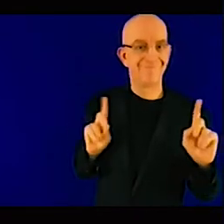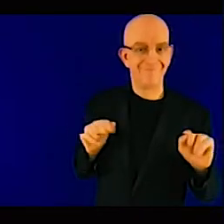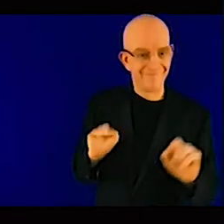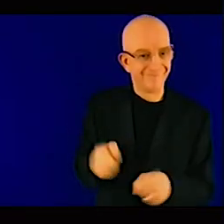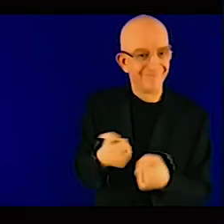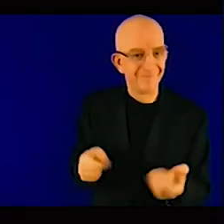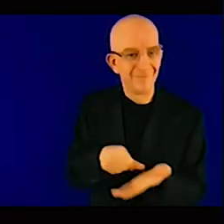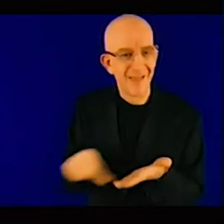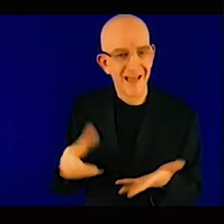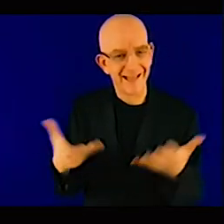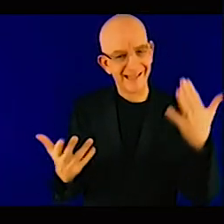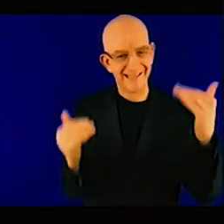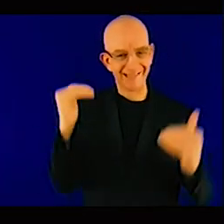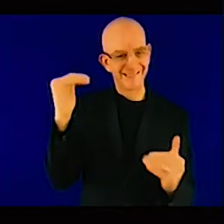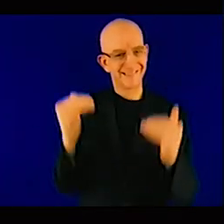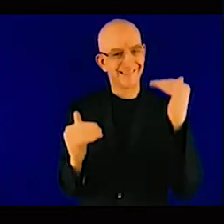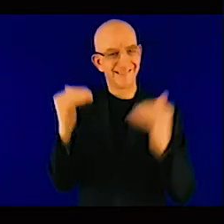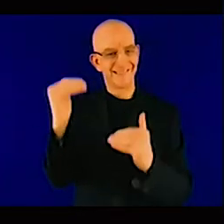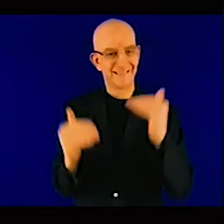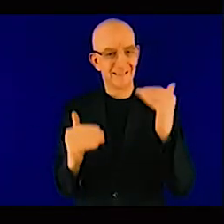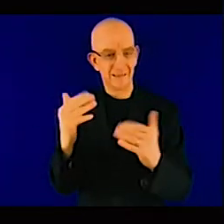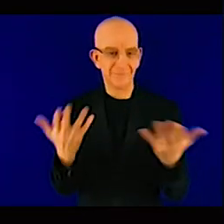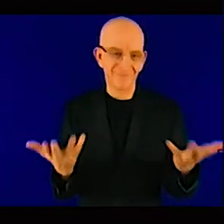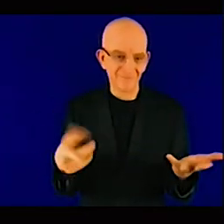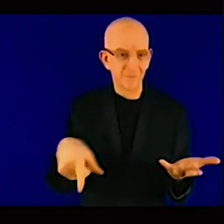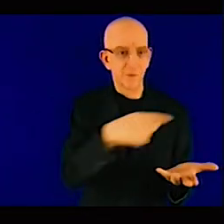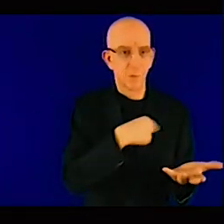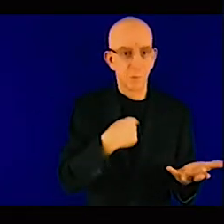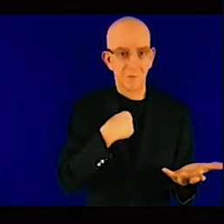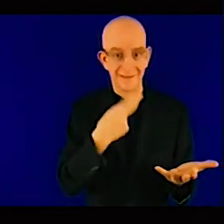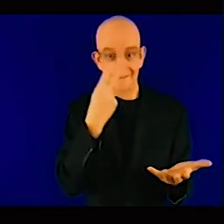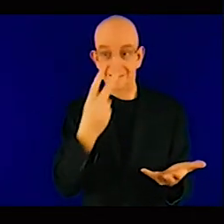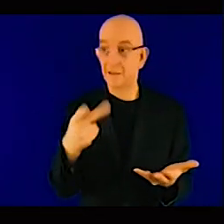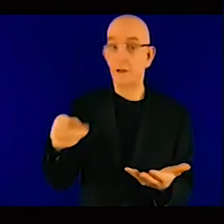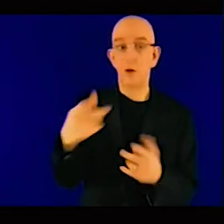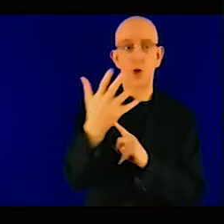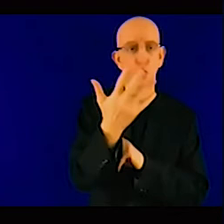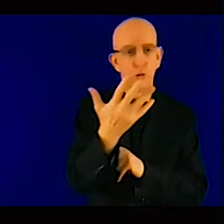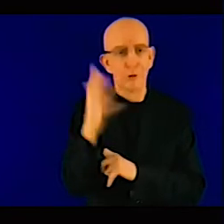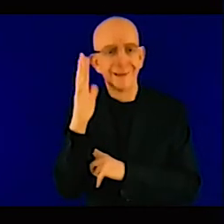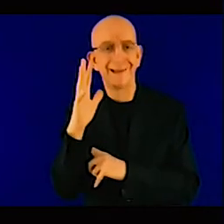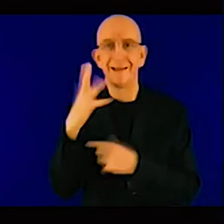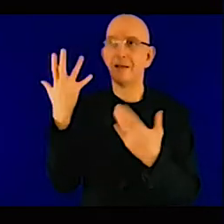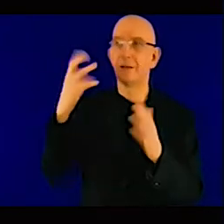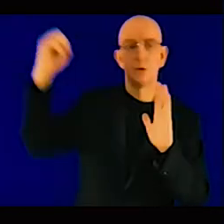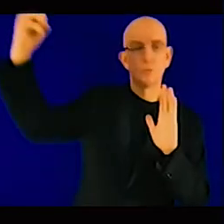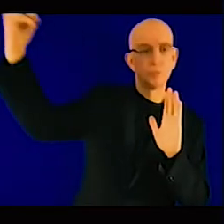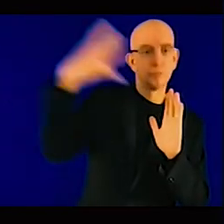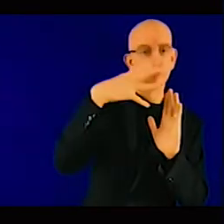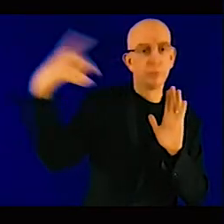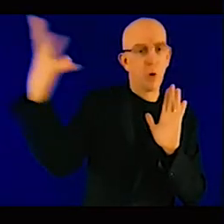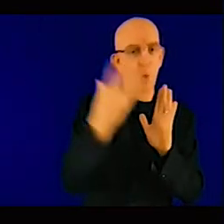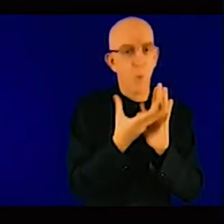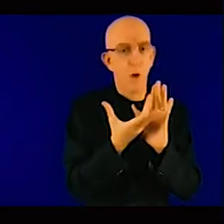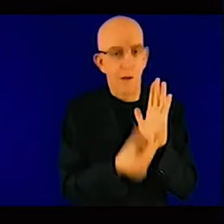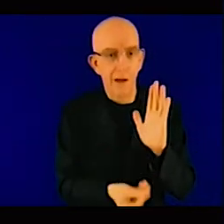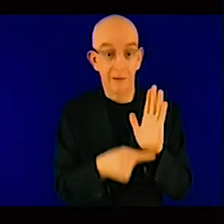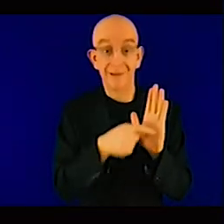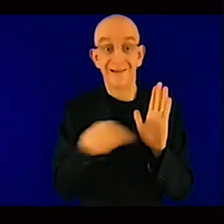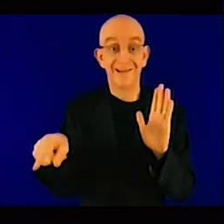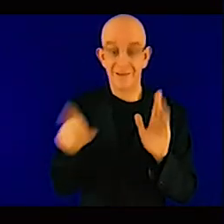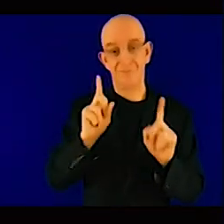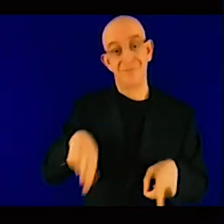tariff. And if we need to have a feeding tariff, it means that there is a subsidy behind. And if there are subsidies behind,